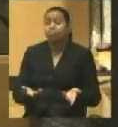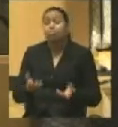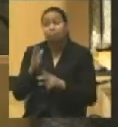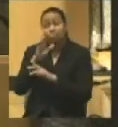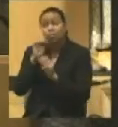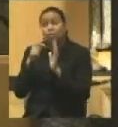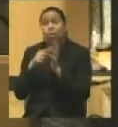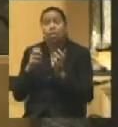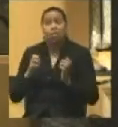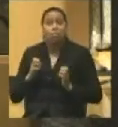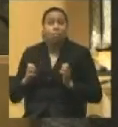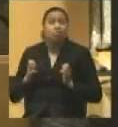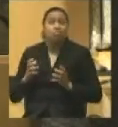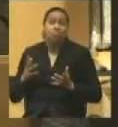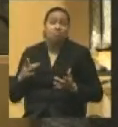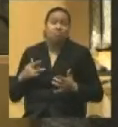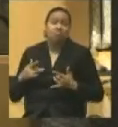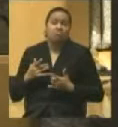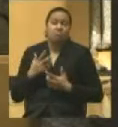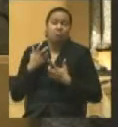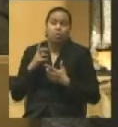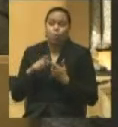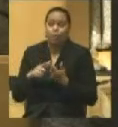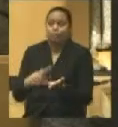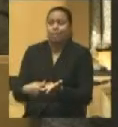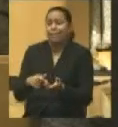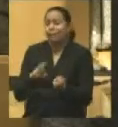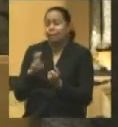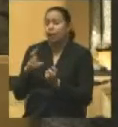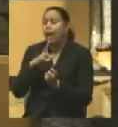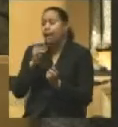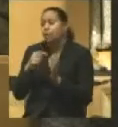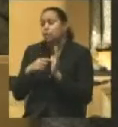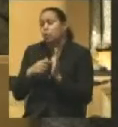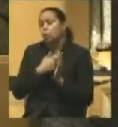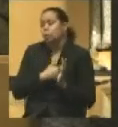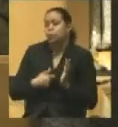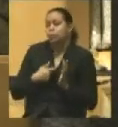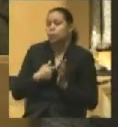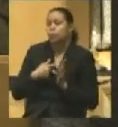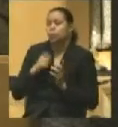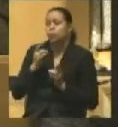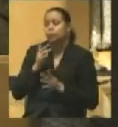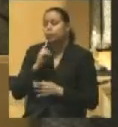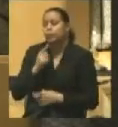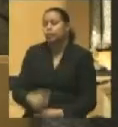a good deal of emotion as he dwelt on this subject, and his regrets were sincere.